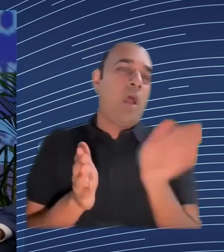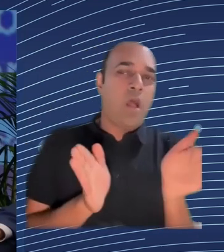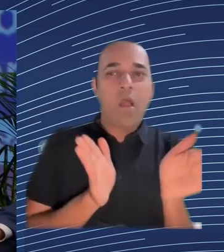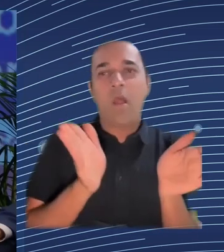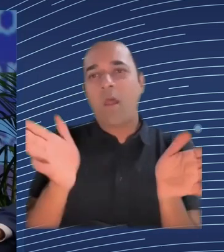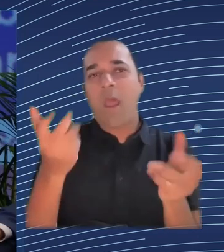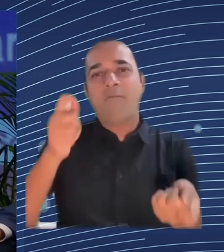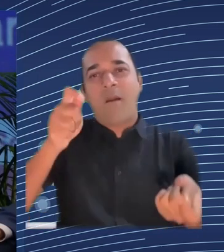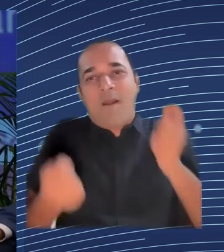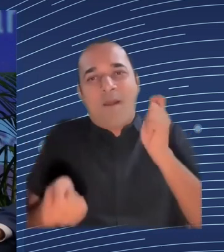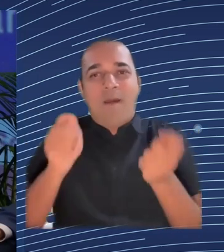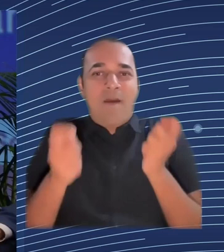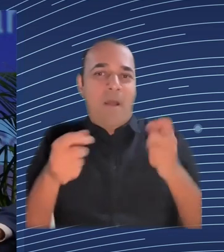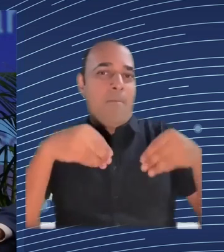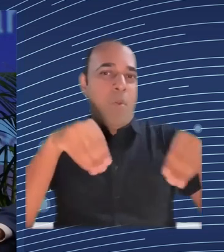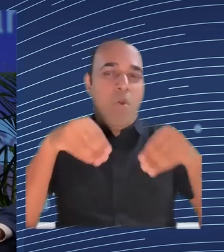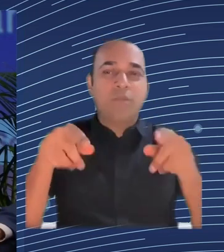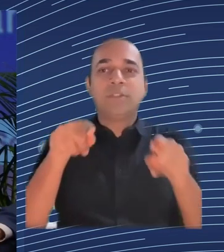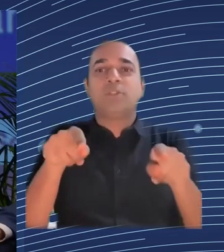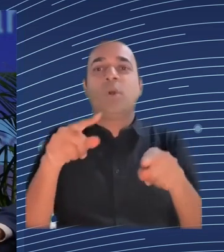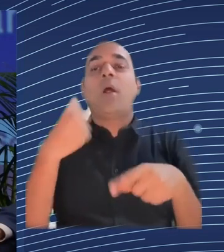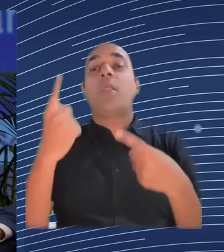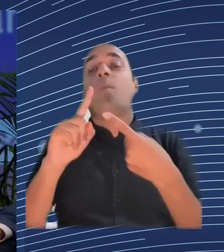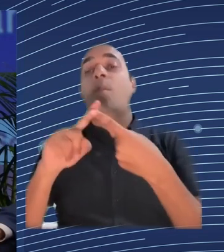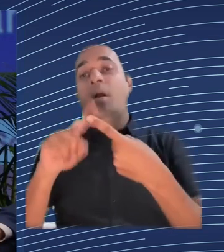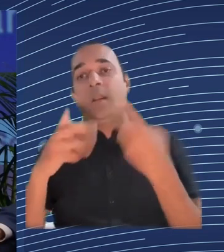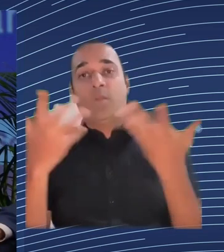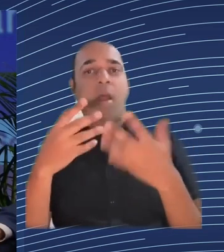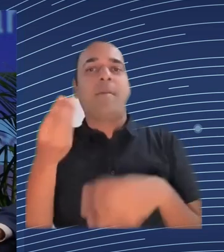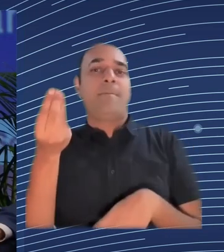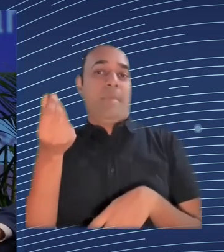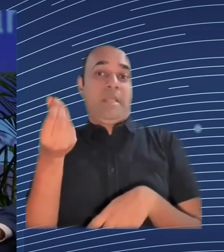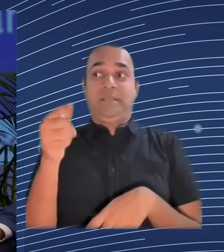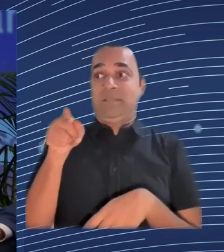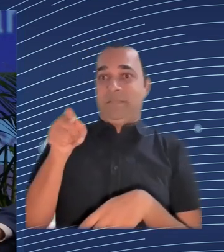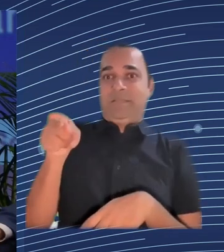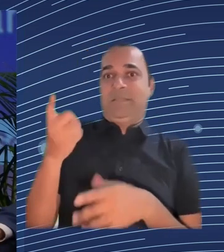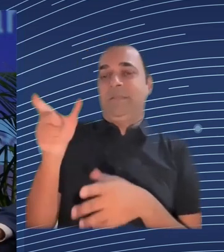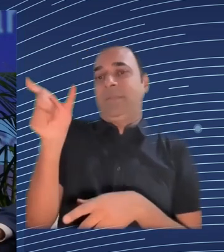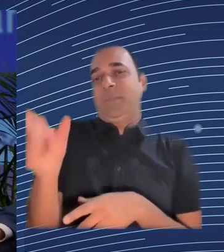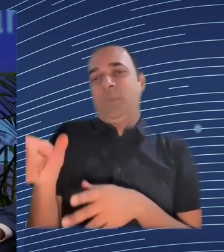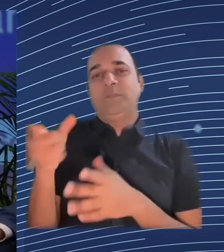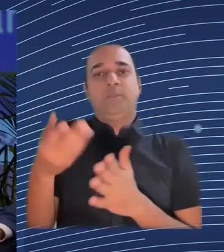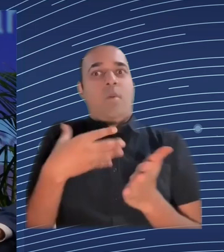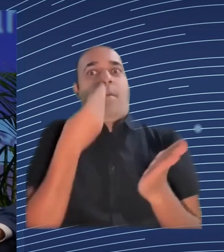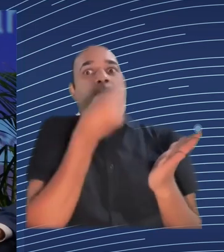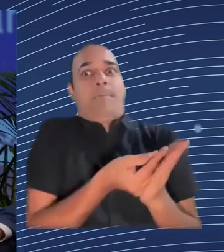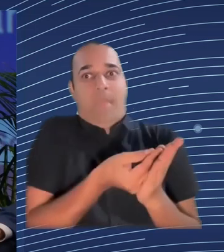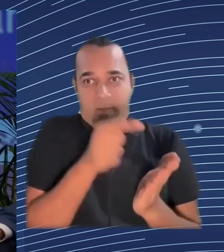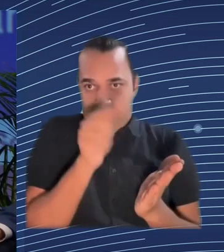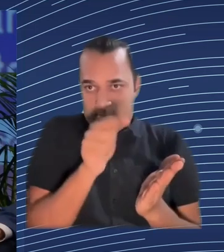tickets but the same technology is now being applied to setting pay if you can imagine and we've just seen these